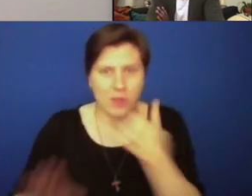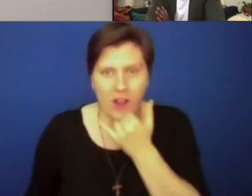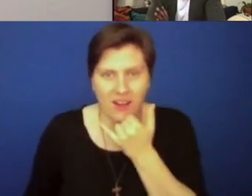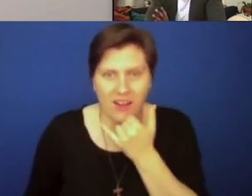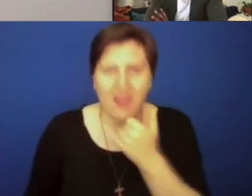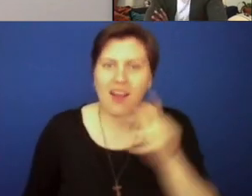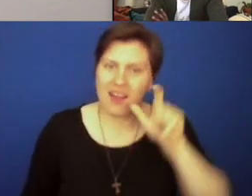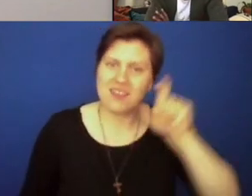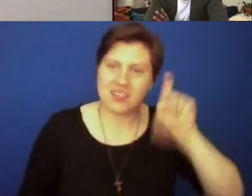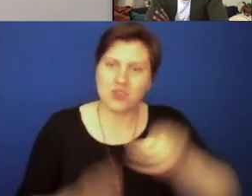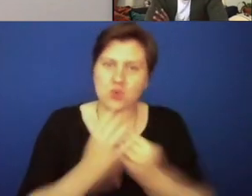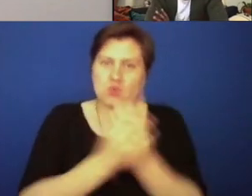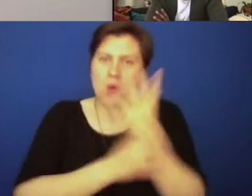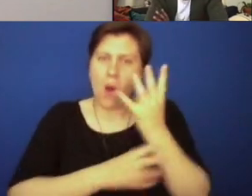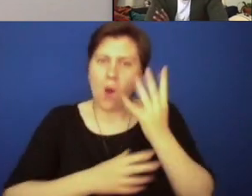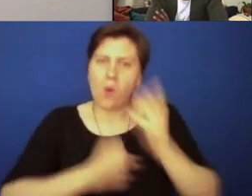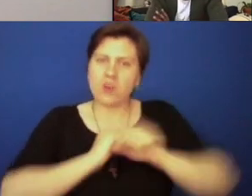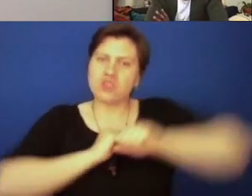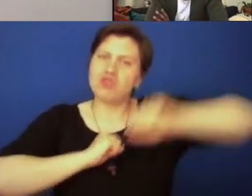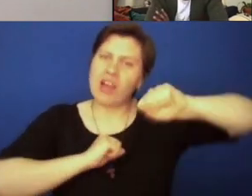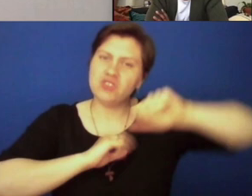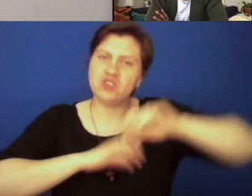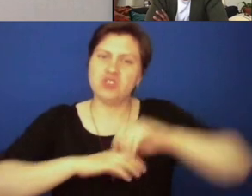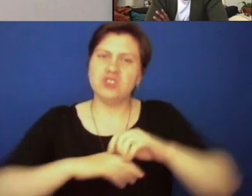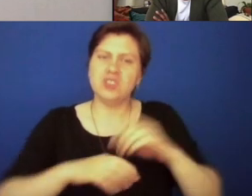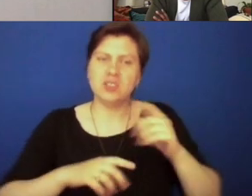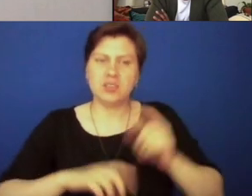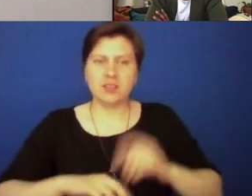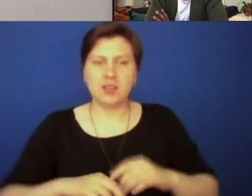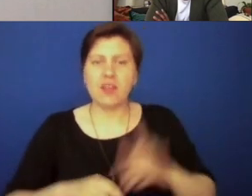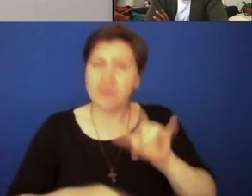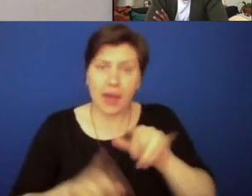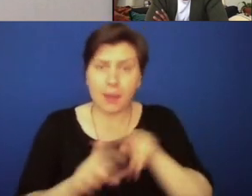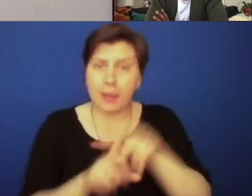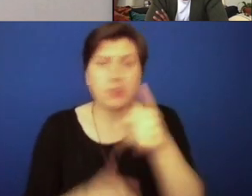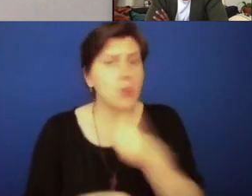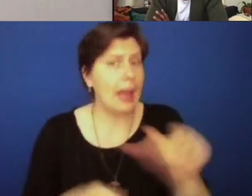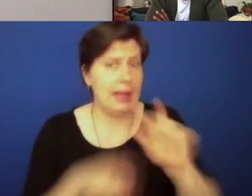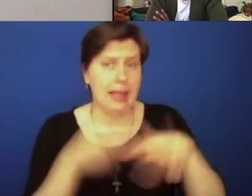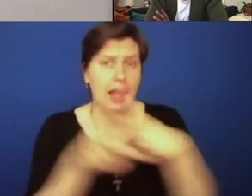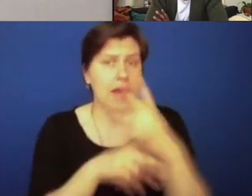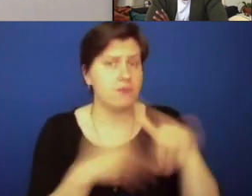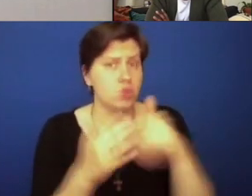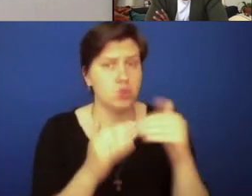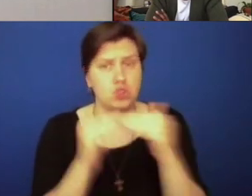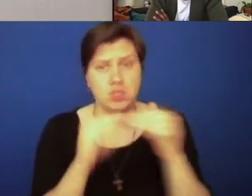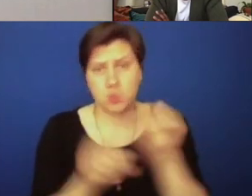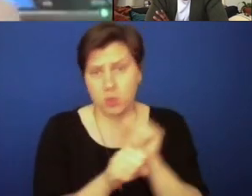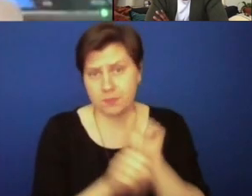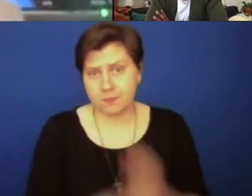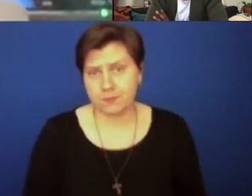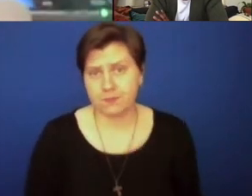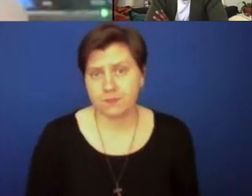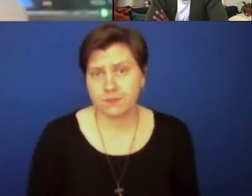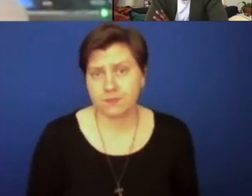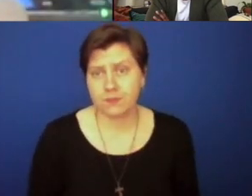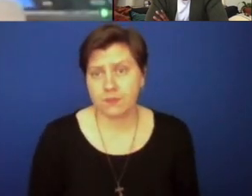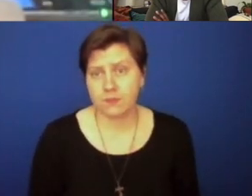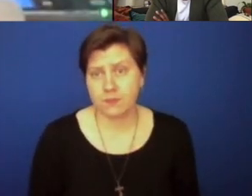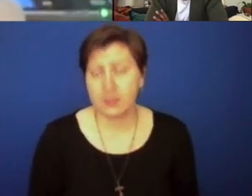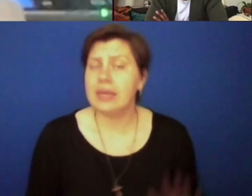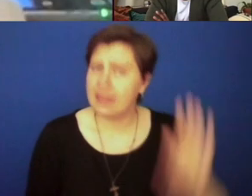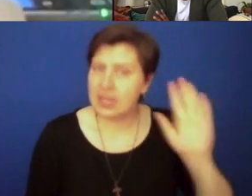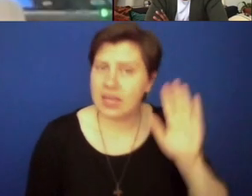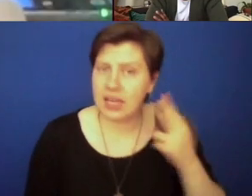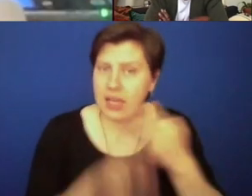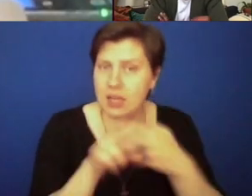to stretch myself as well. And that applies to any form of social justice work. And yet, just briefly, Jonathan, just